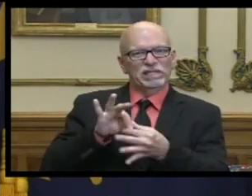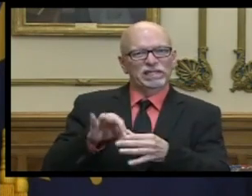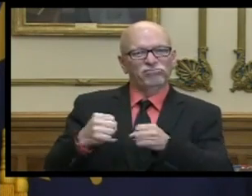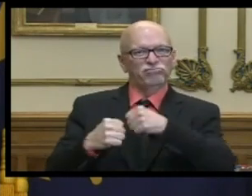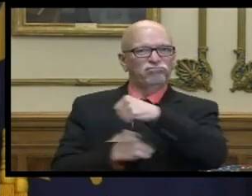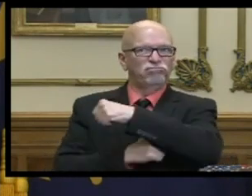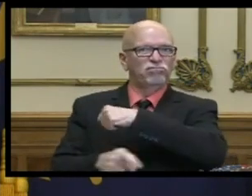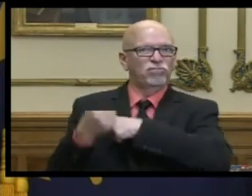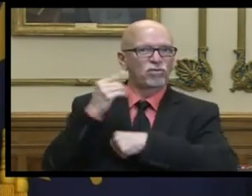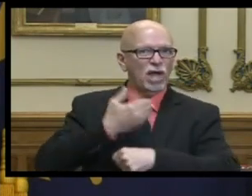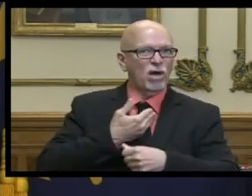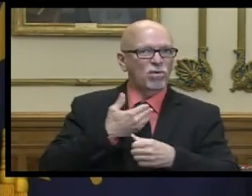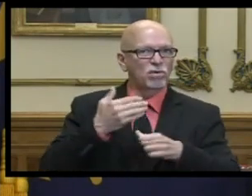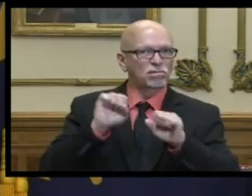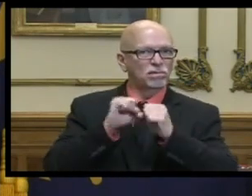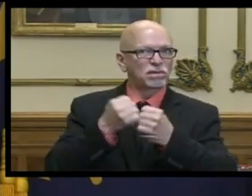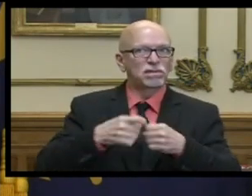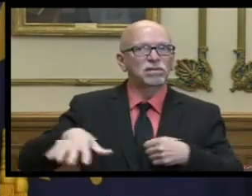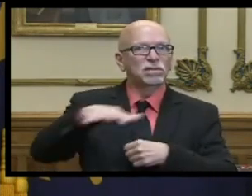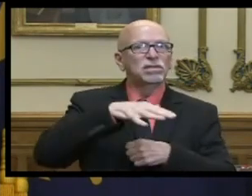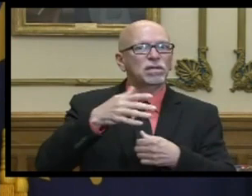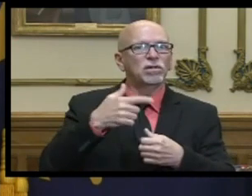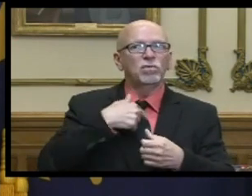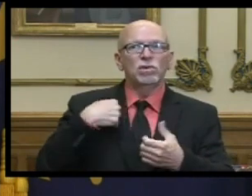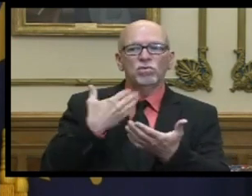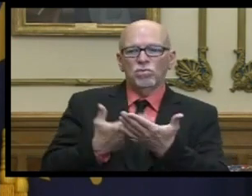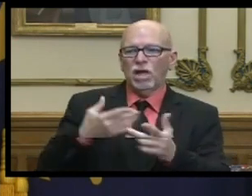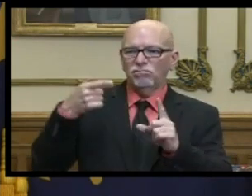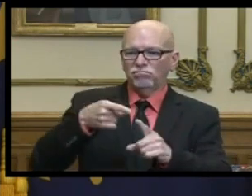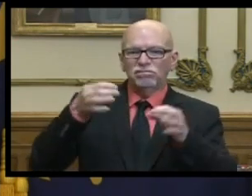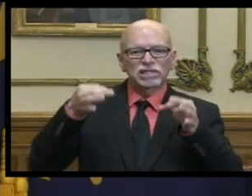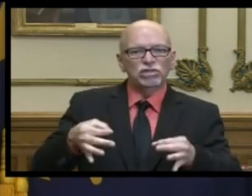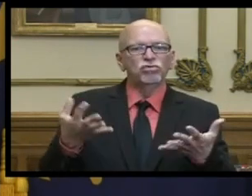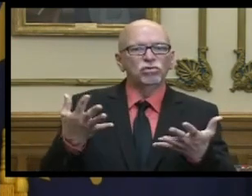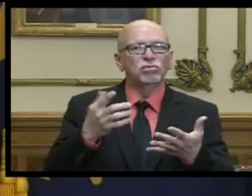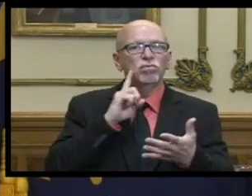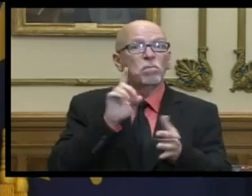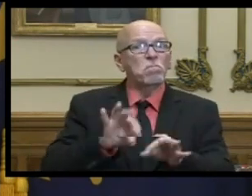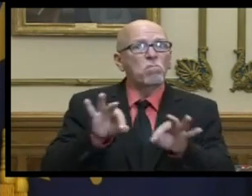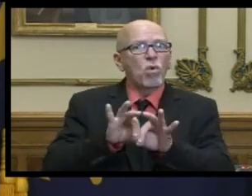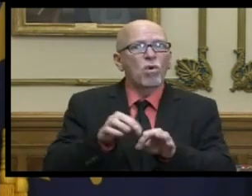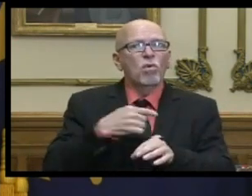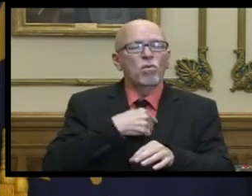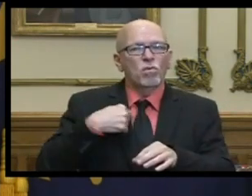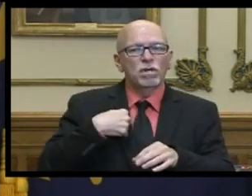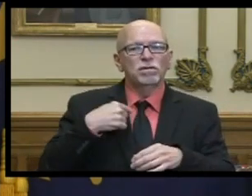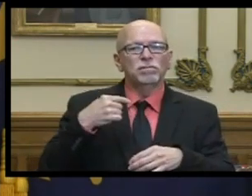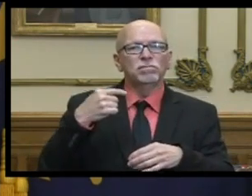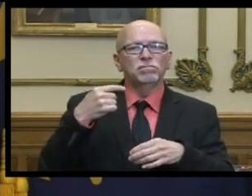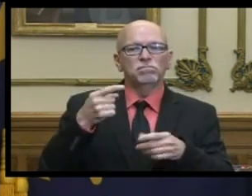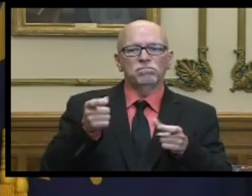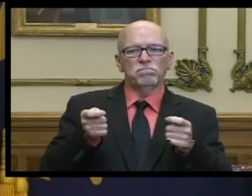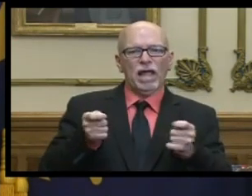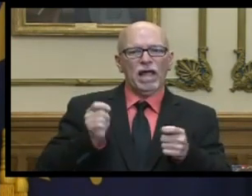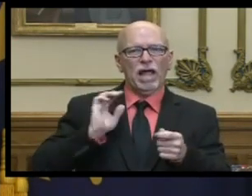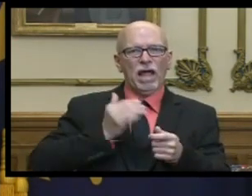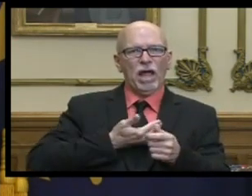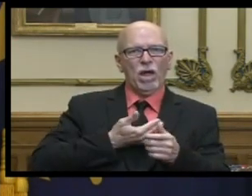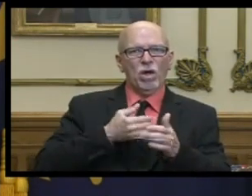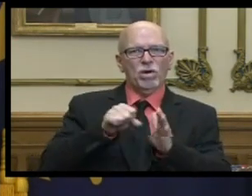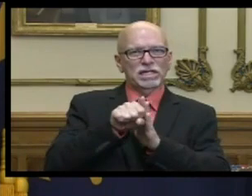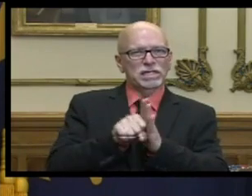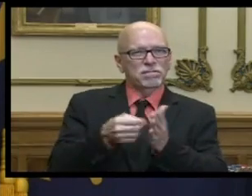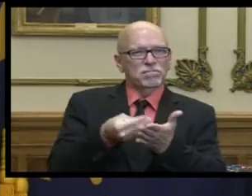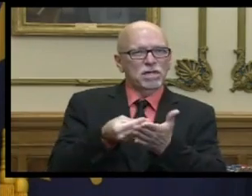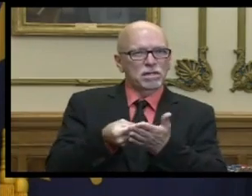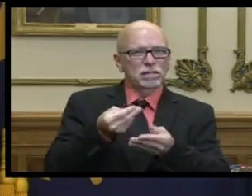that we were able to arrive here and how important it has been that we have prudently managed our state fiscally